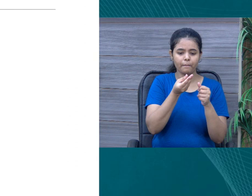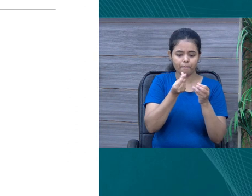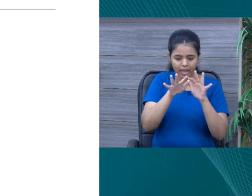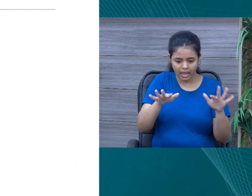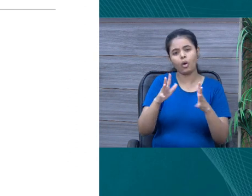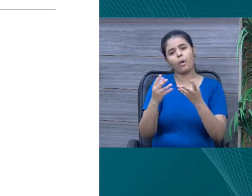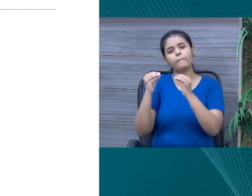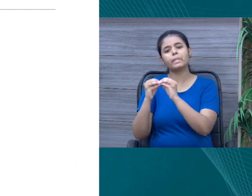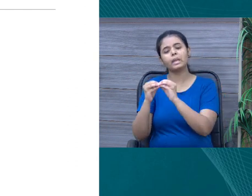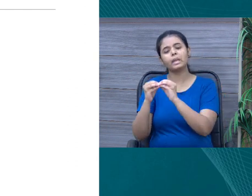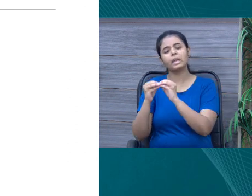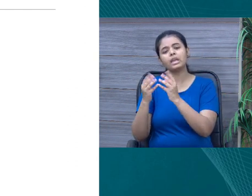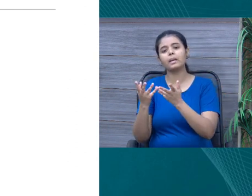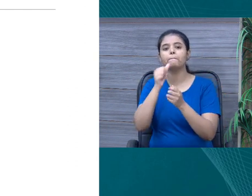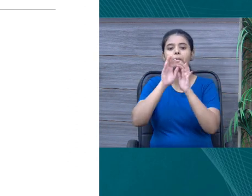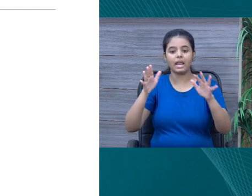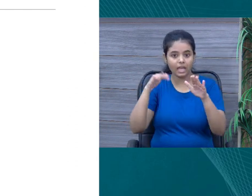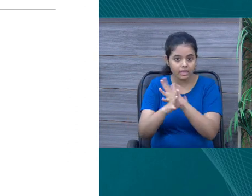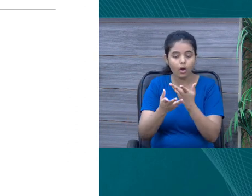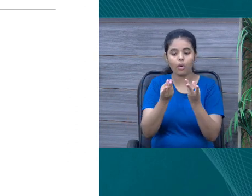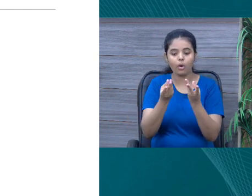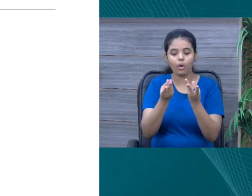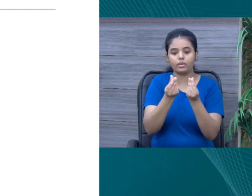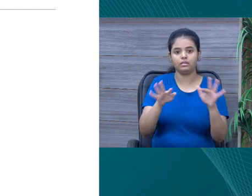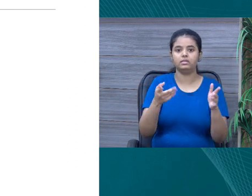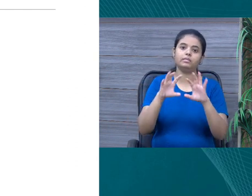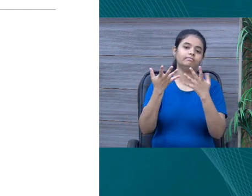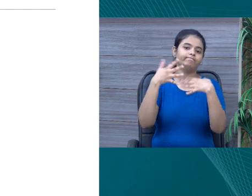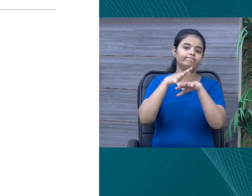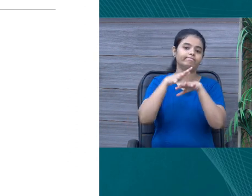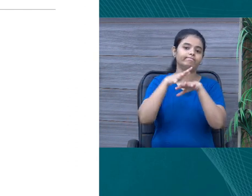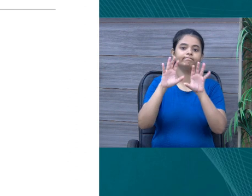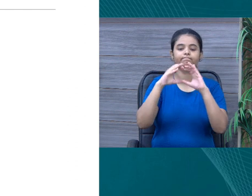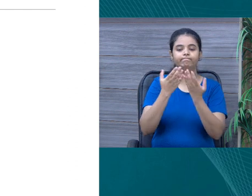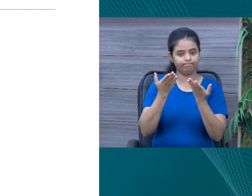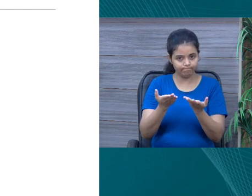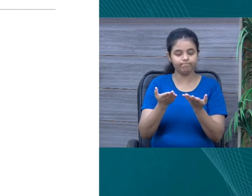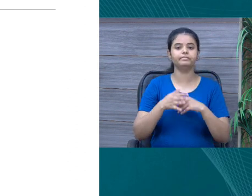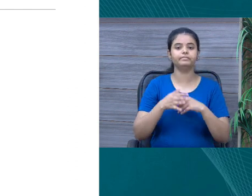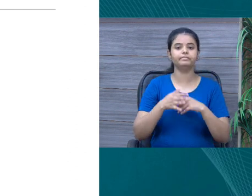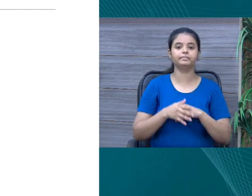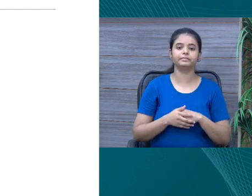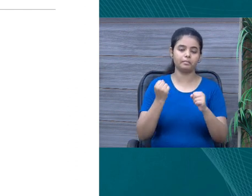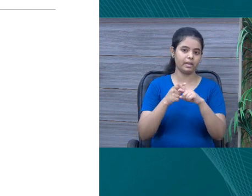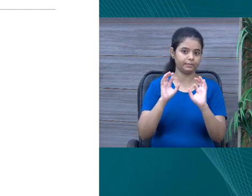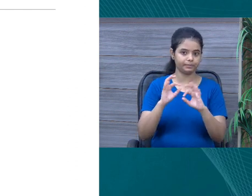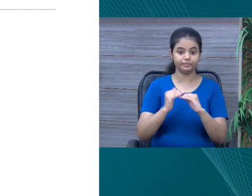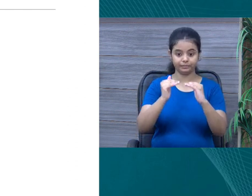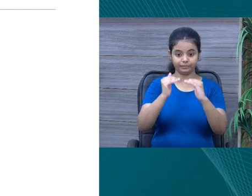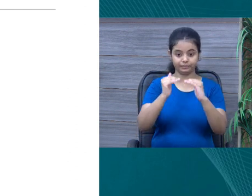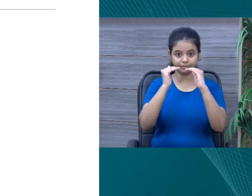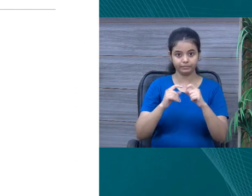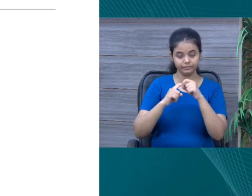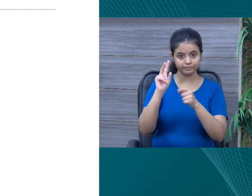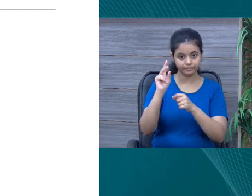water. It is for this, as we are talking about the inclusive education. So, it is for the inclusive setup. The second